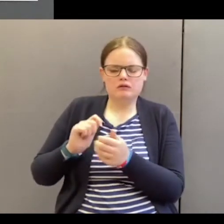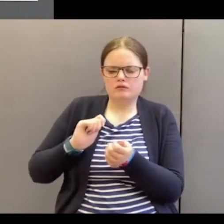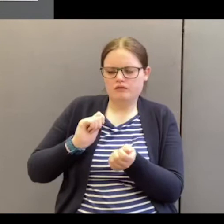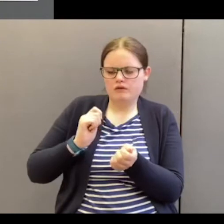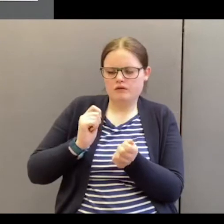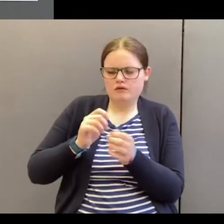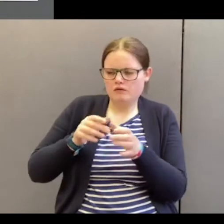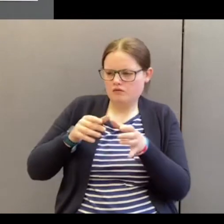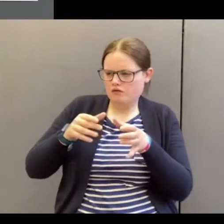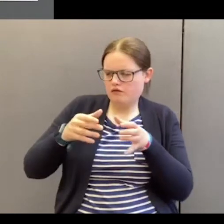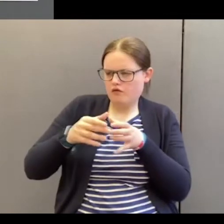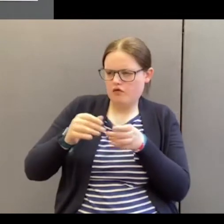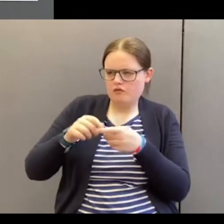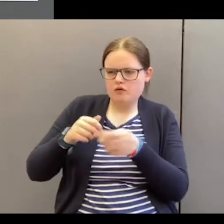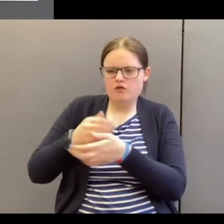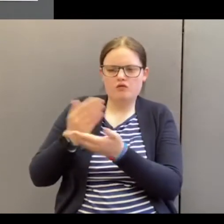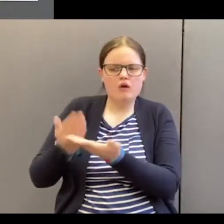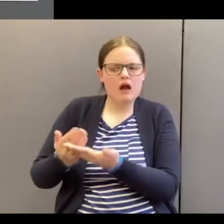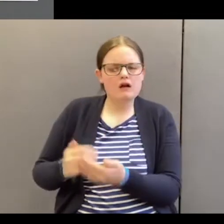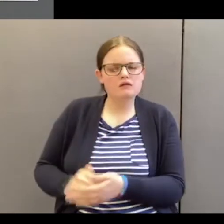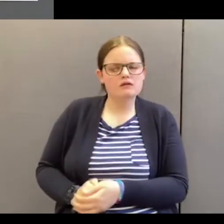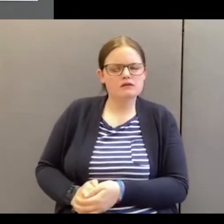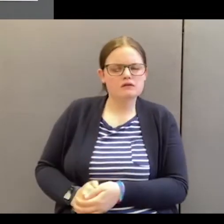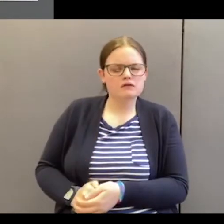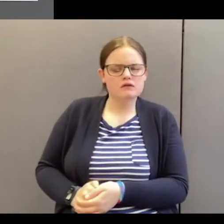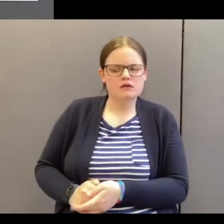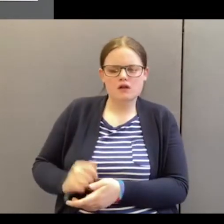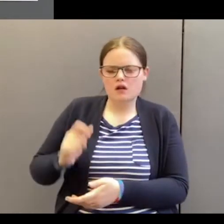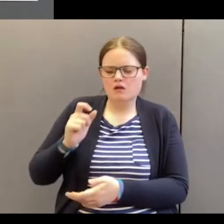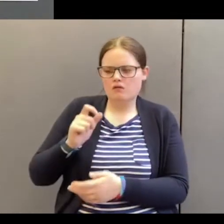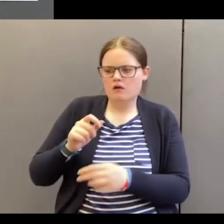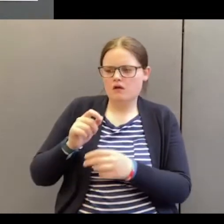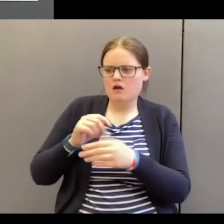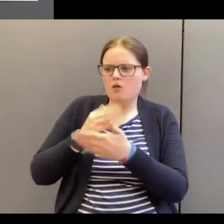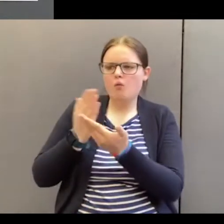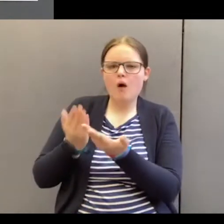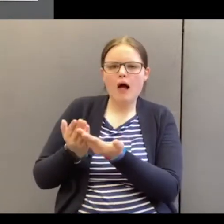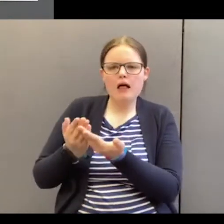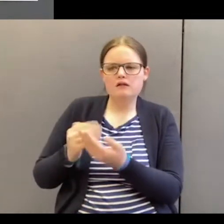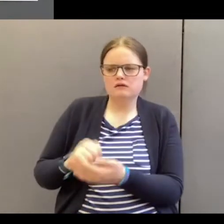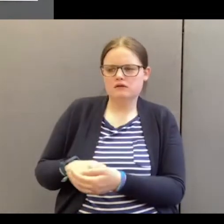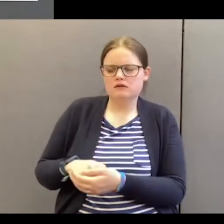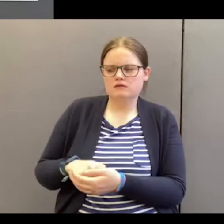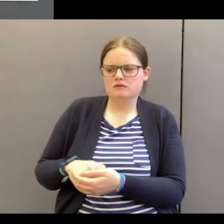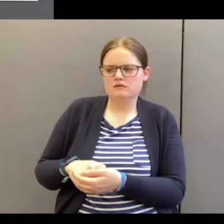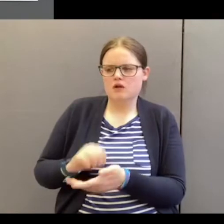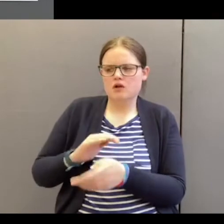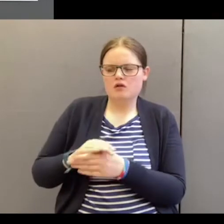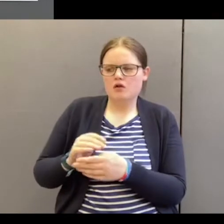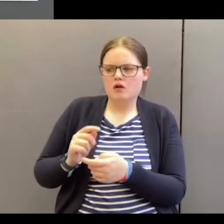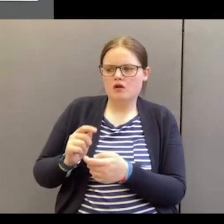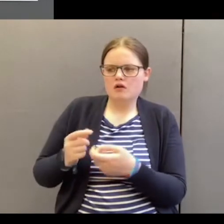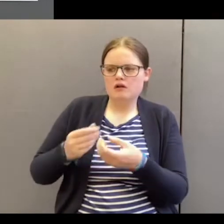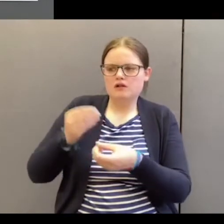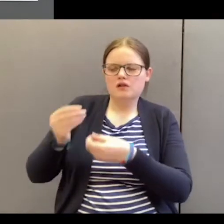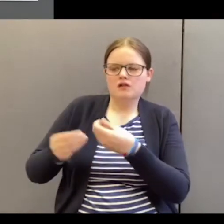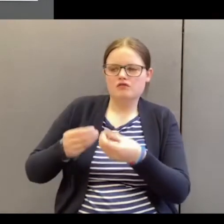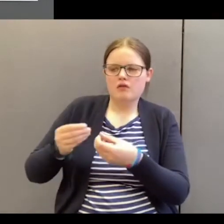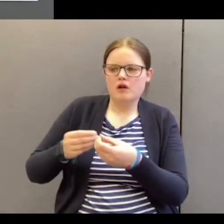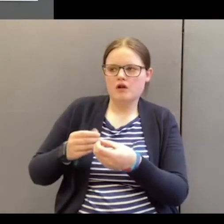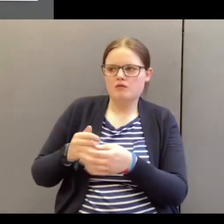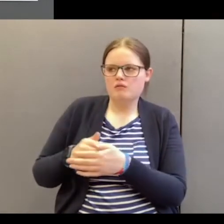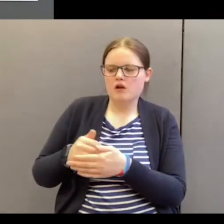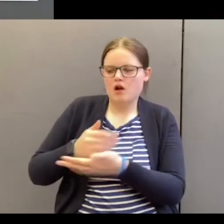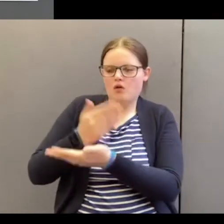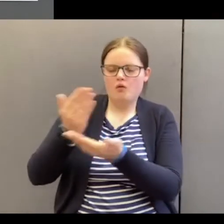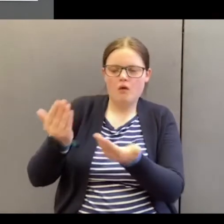to this world. Now the word for world is not the one that describes the globe and